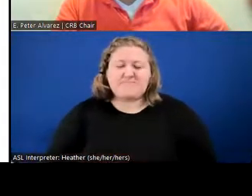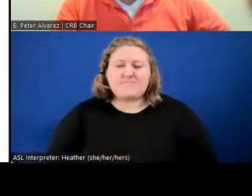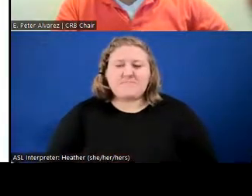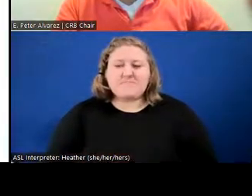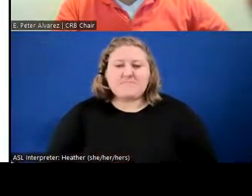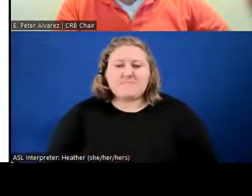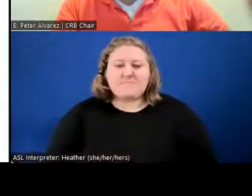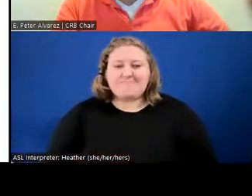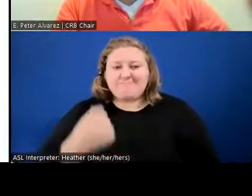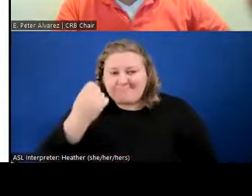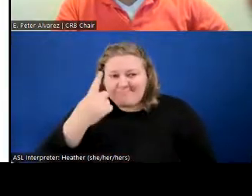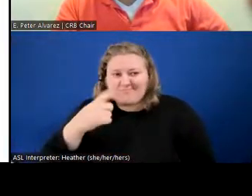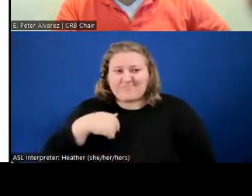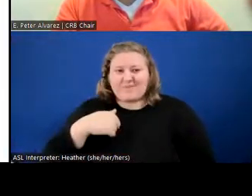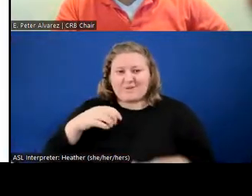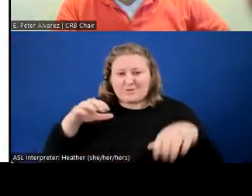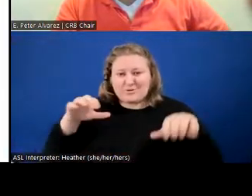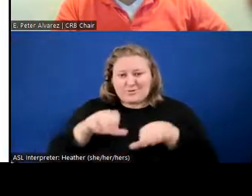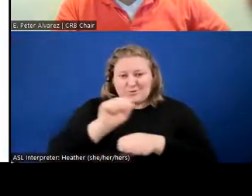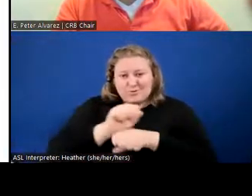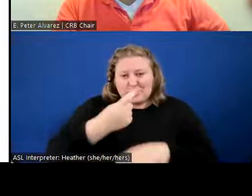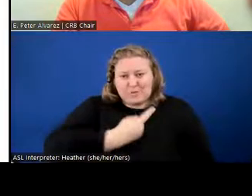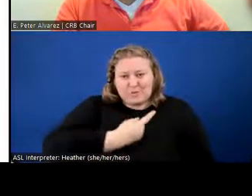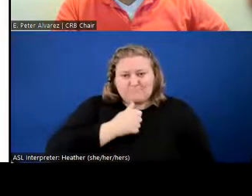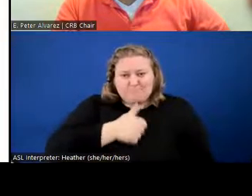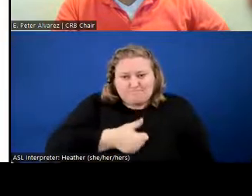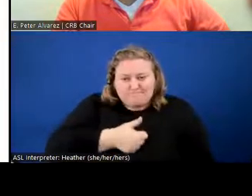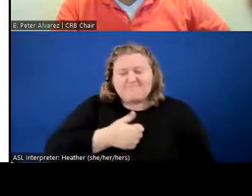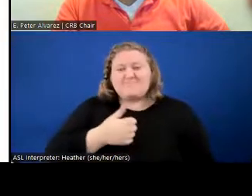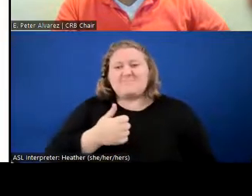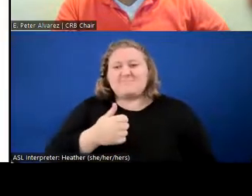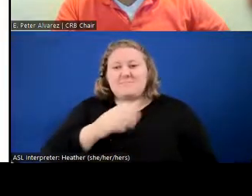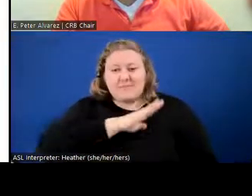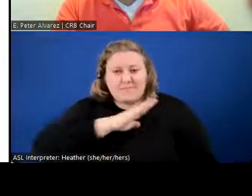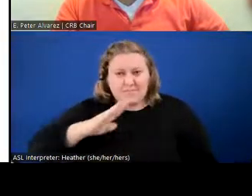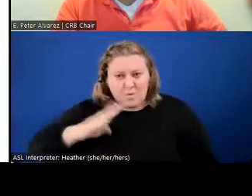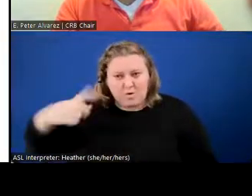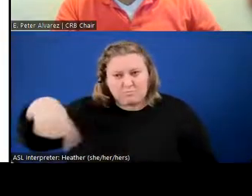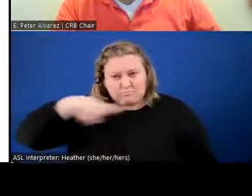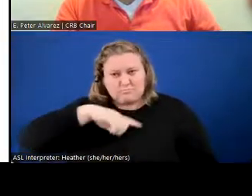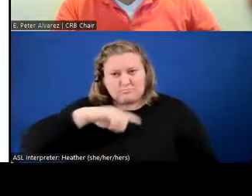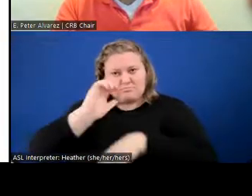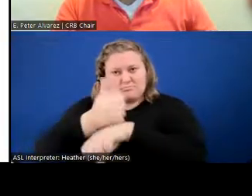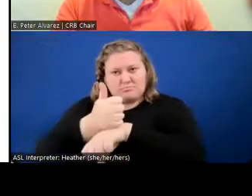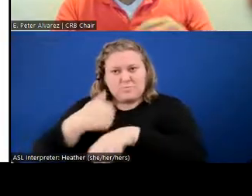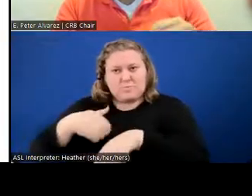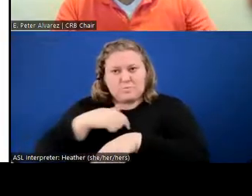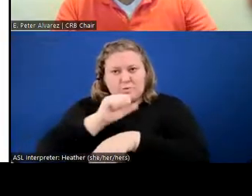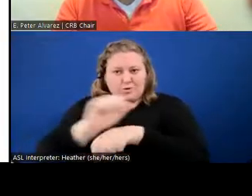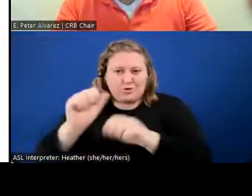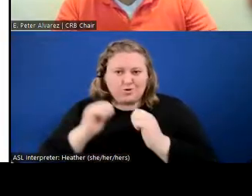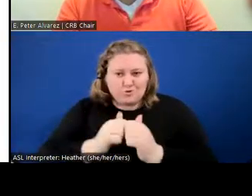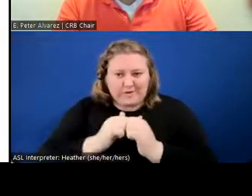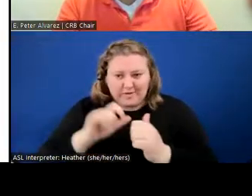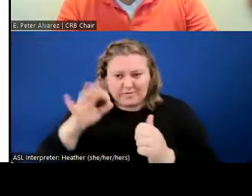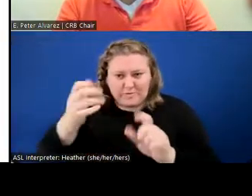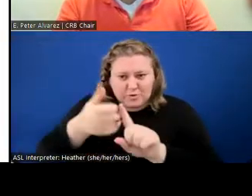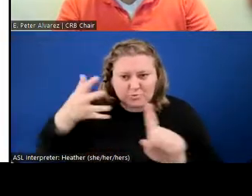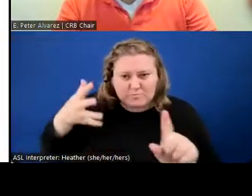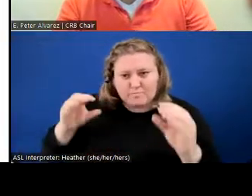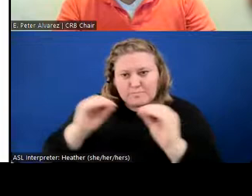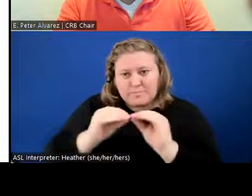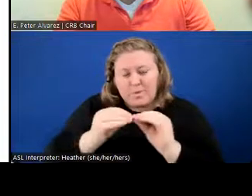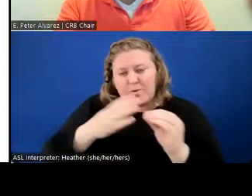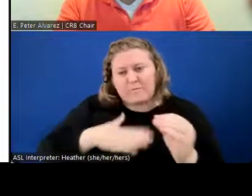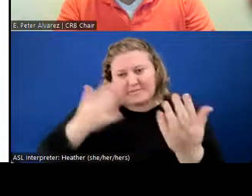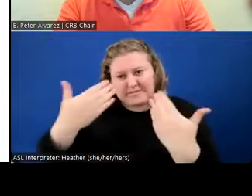work alone. I do it with your boards in place, too. So feel free to add in where you want to add